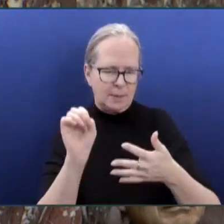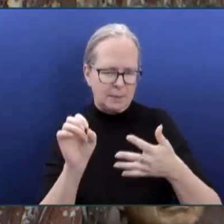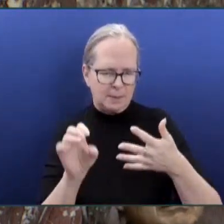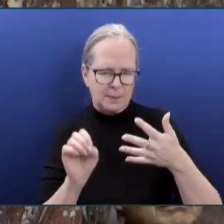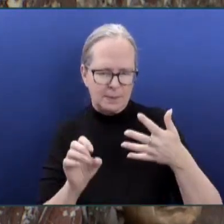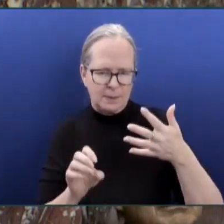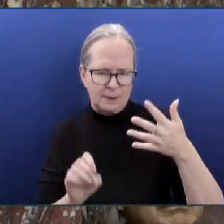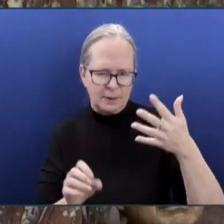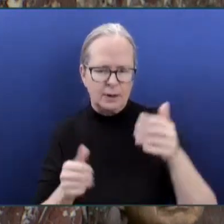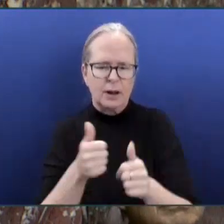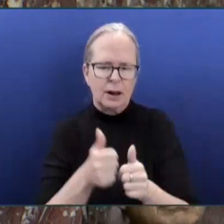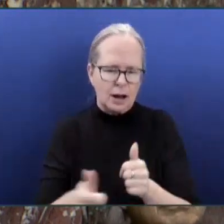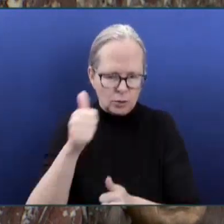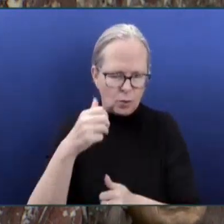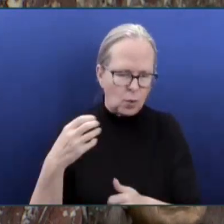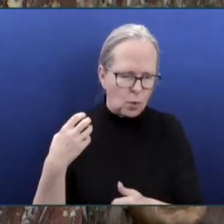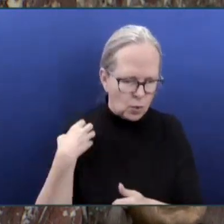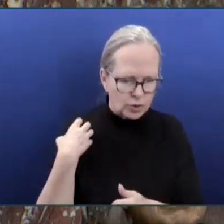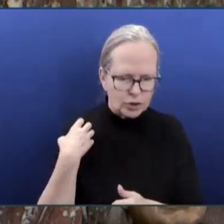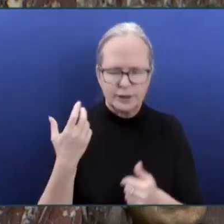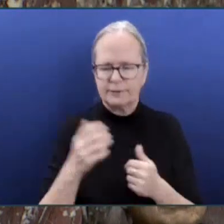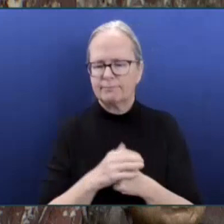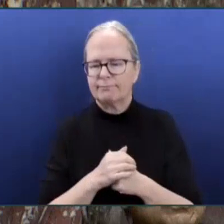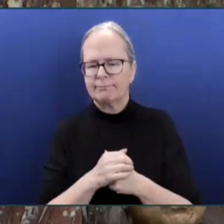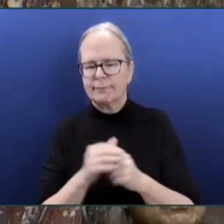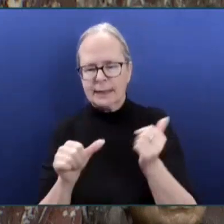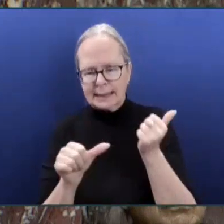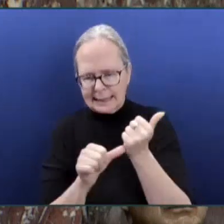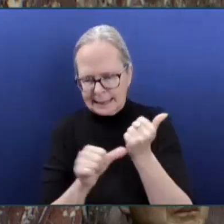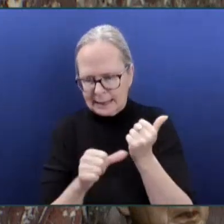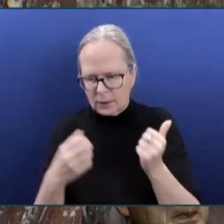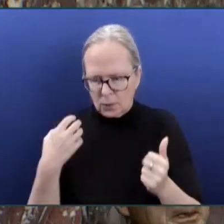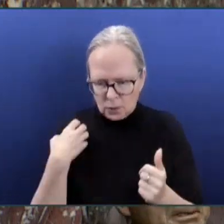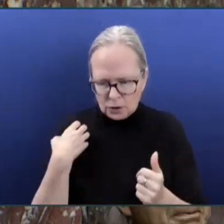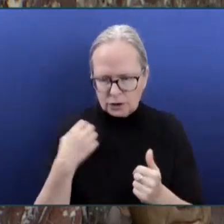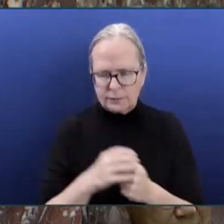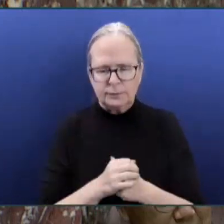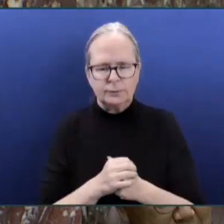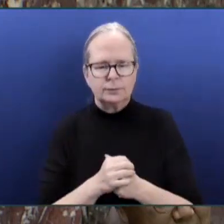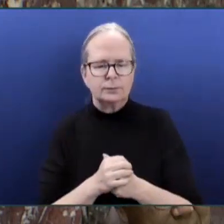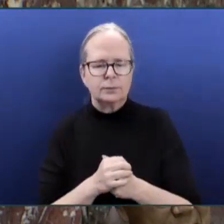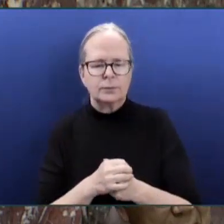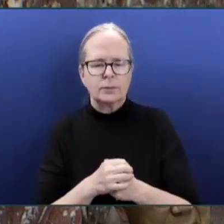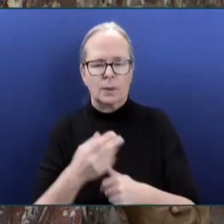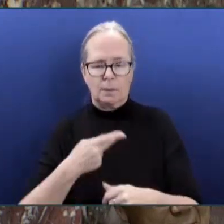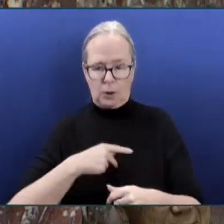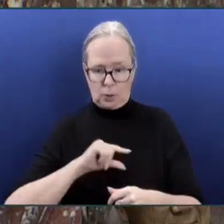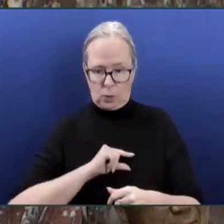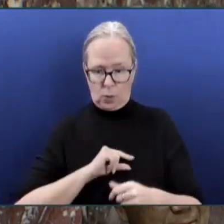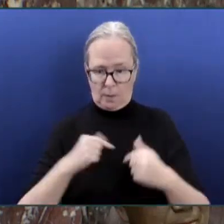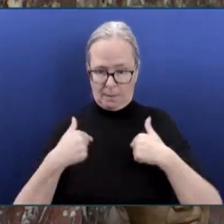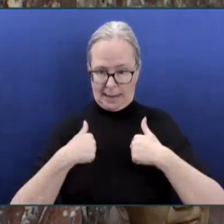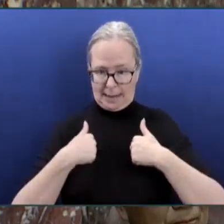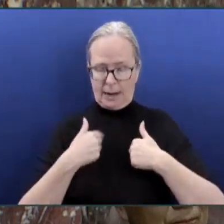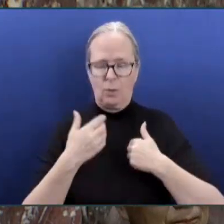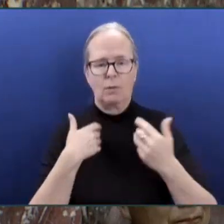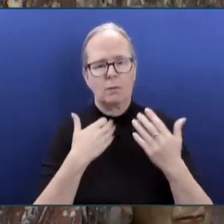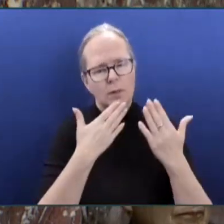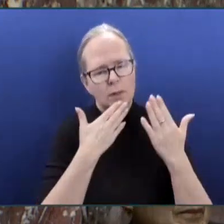Medal Coordinator. and Helena Mung, Assistant. Please join me and thank all the volunteers for making Richmond Cosmo Hockey possible. I